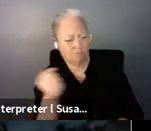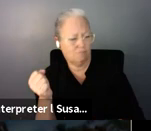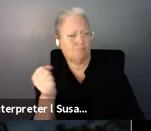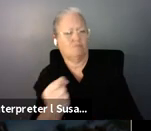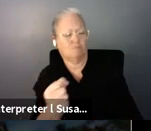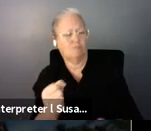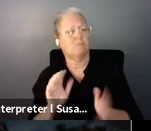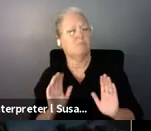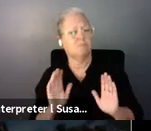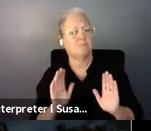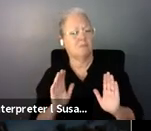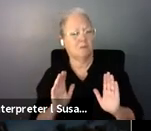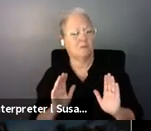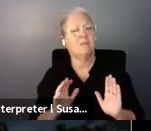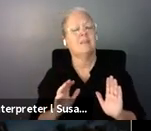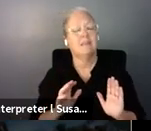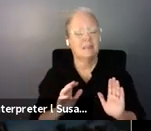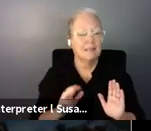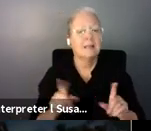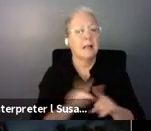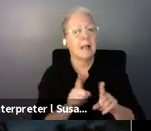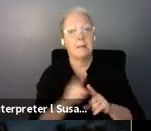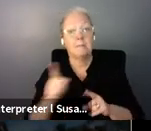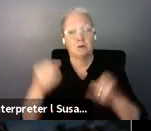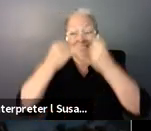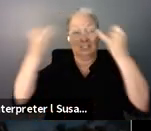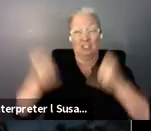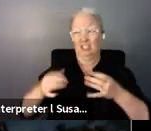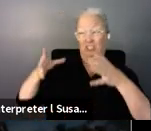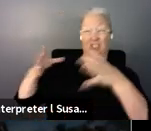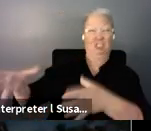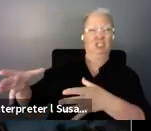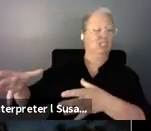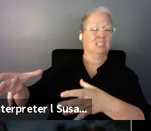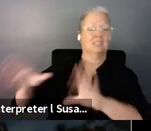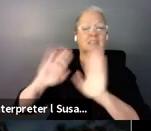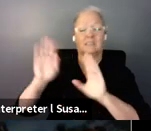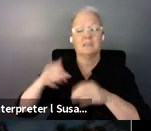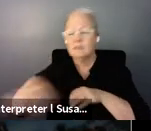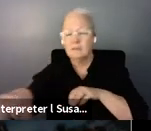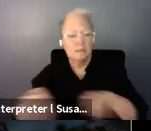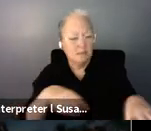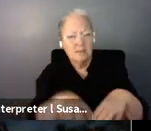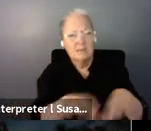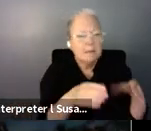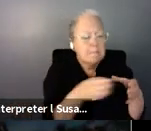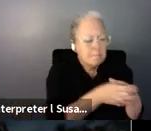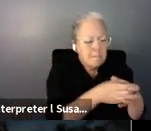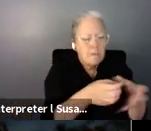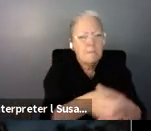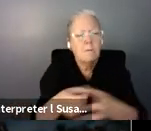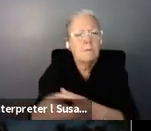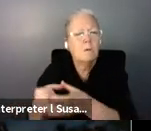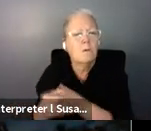the institutional agenda so take your big institutions and just break them up into smaller ones and that is clearly